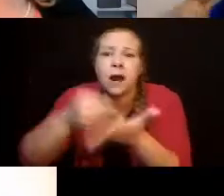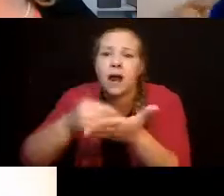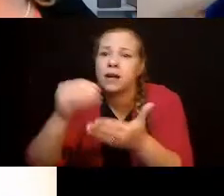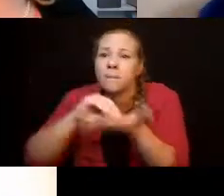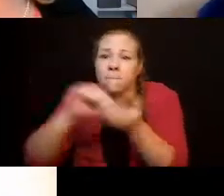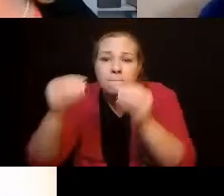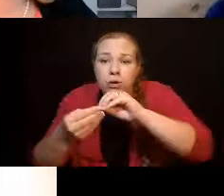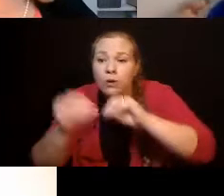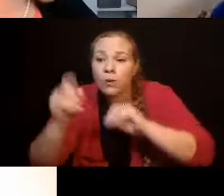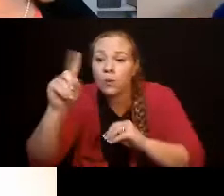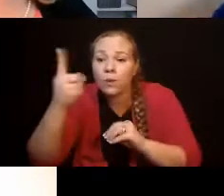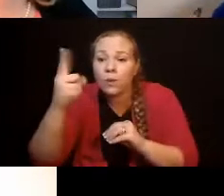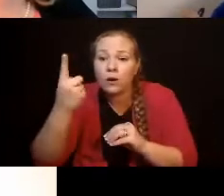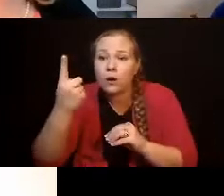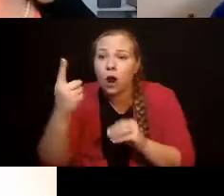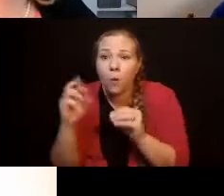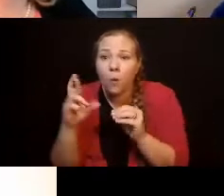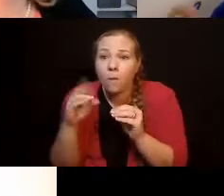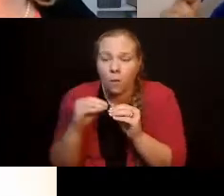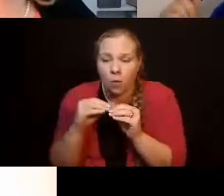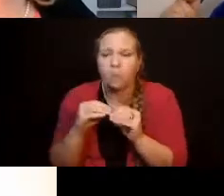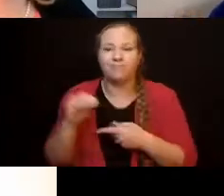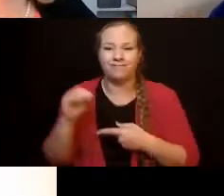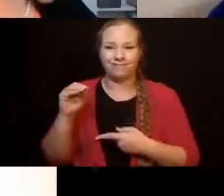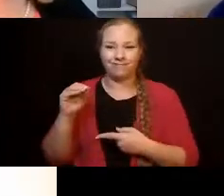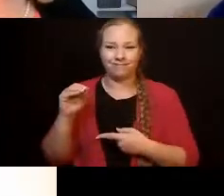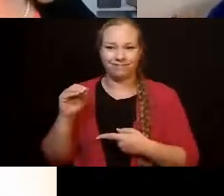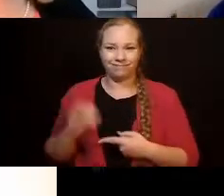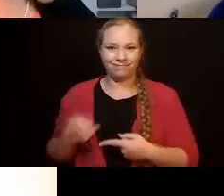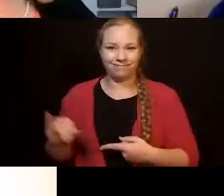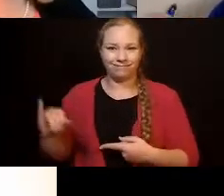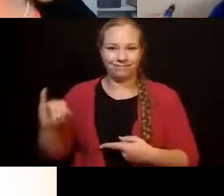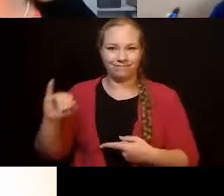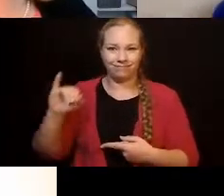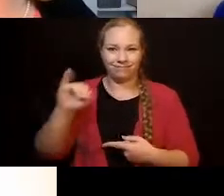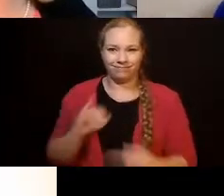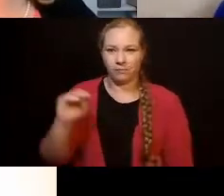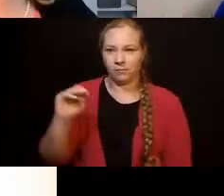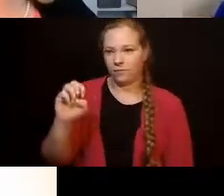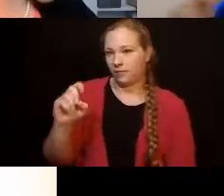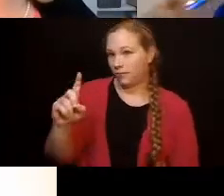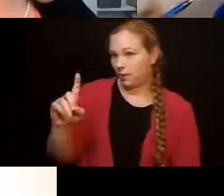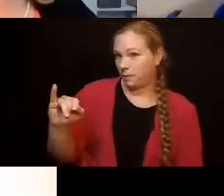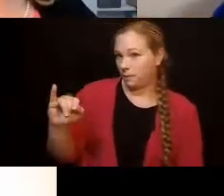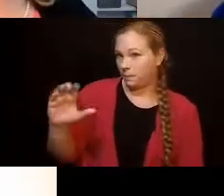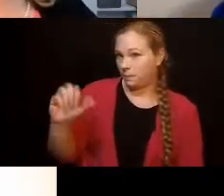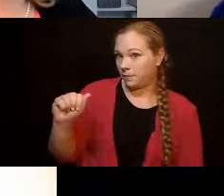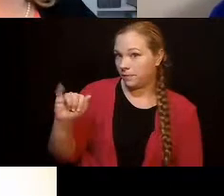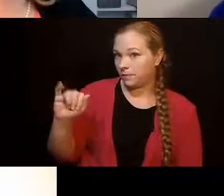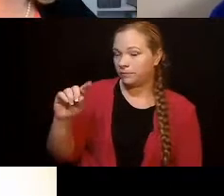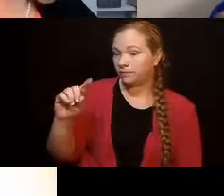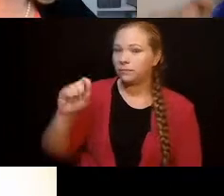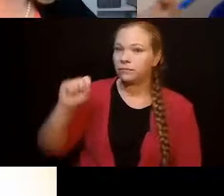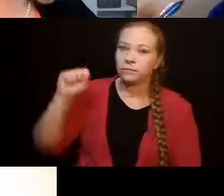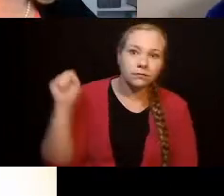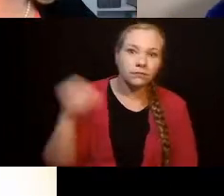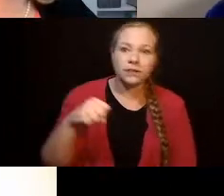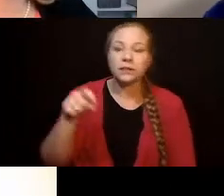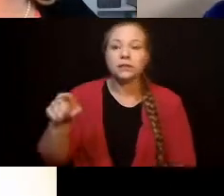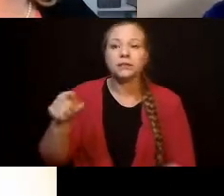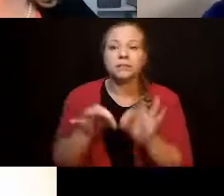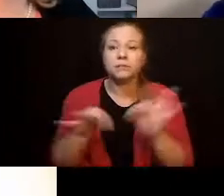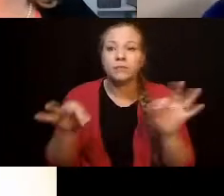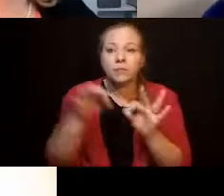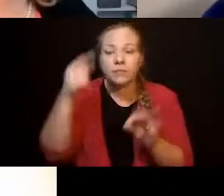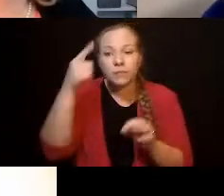Medicaid is what pays for all of your DDA services. Remember when we talked about personal care or